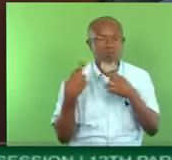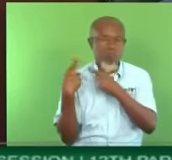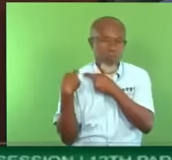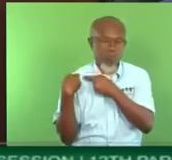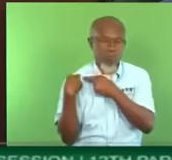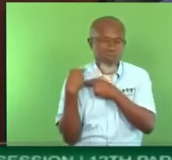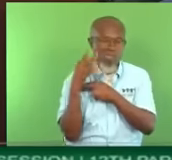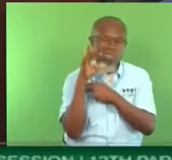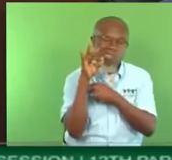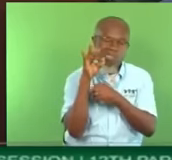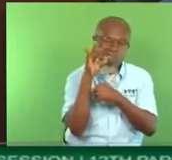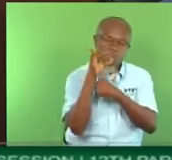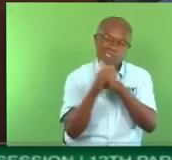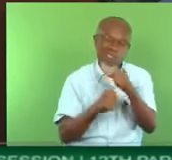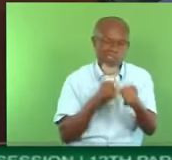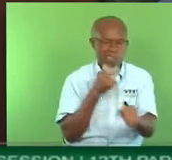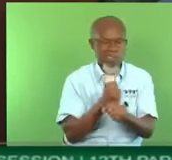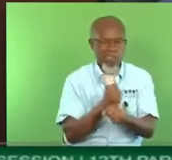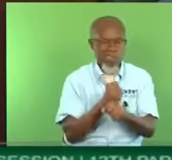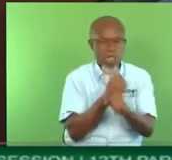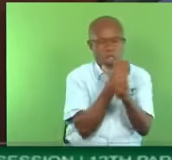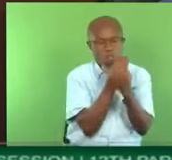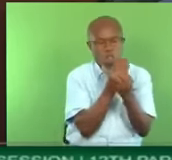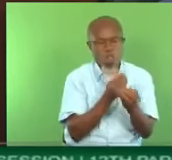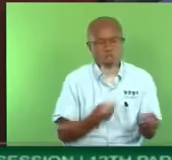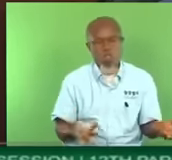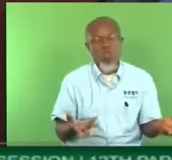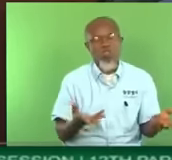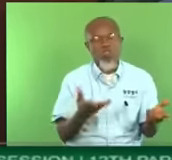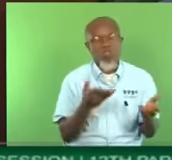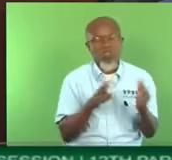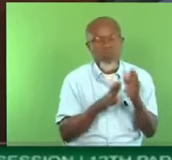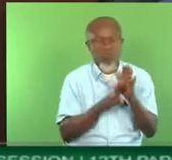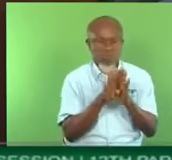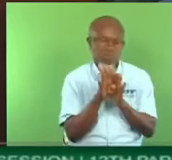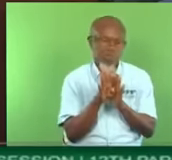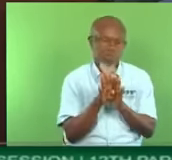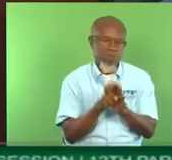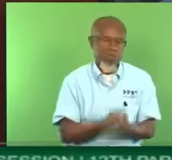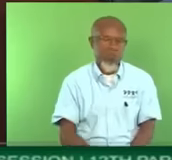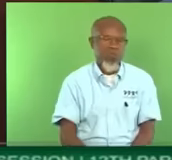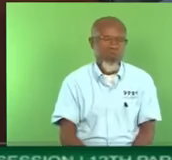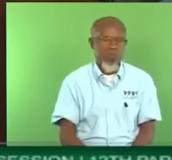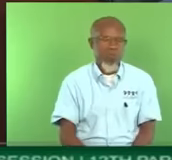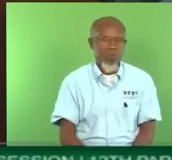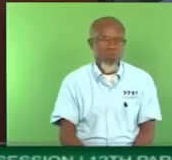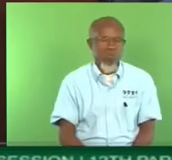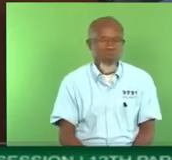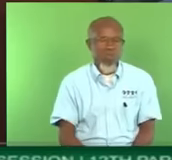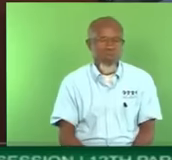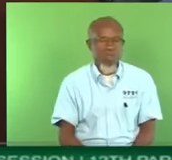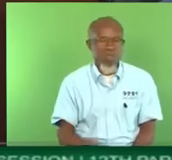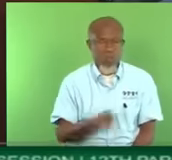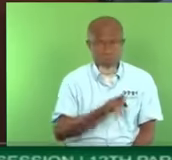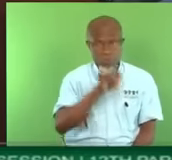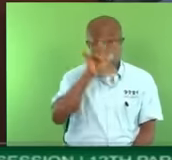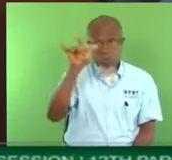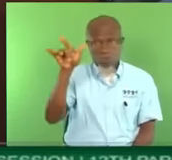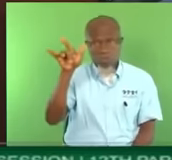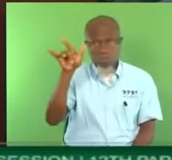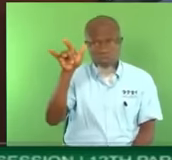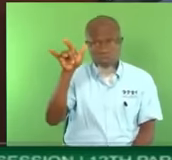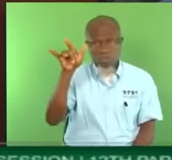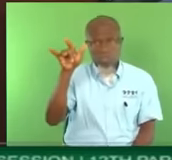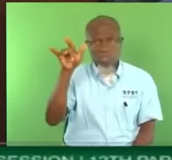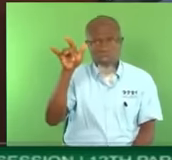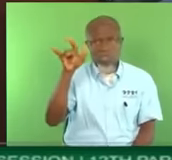It's called lost development in theory. I was recently abroad and a gentleman met me, elderly gentleman. He had been monitoring our politics for 40, 50